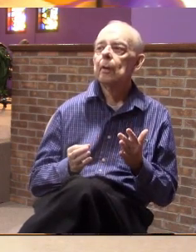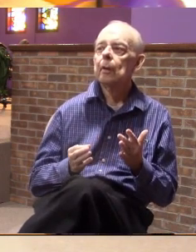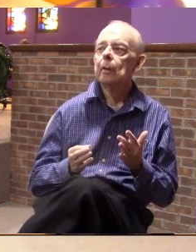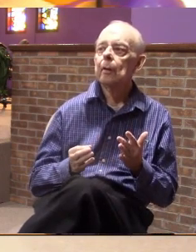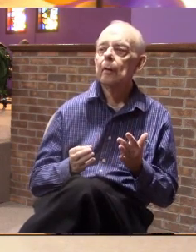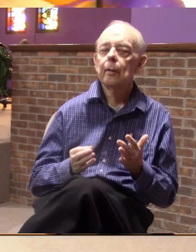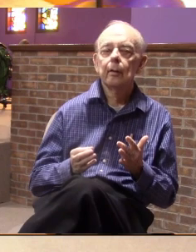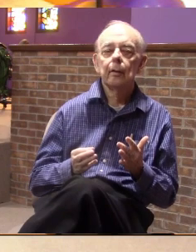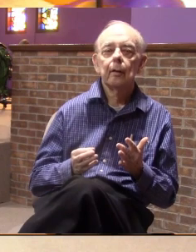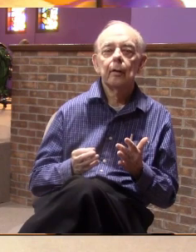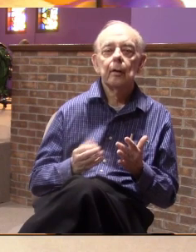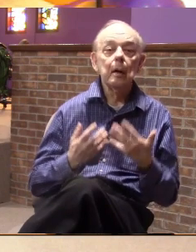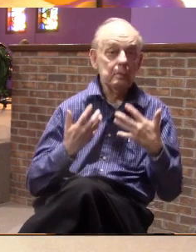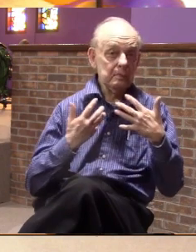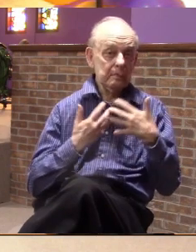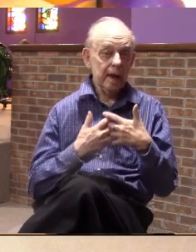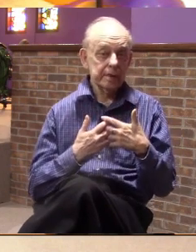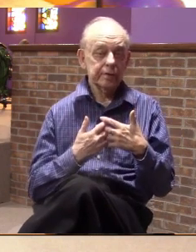fits.